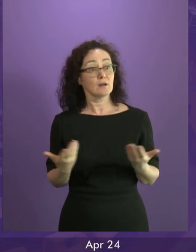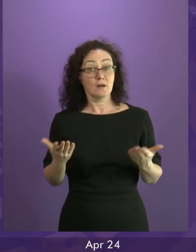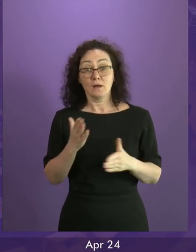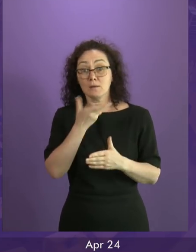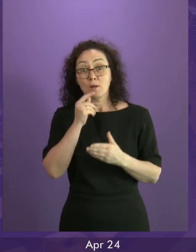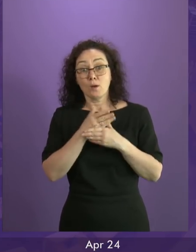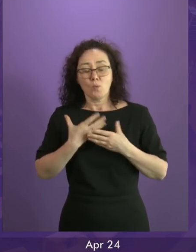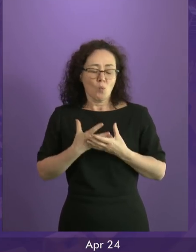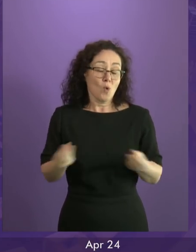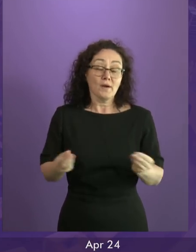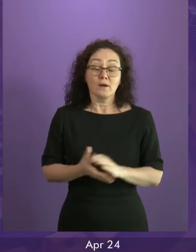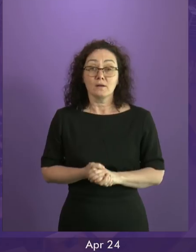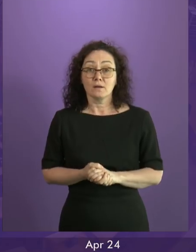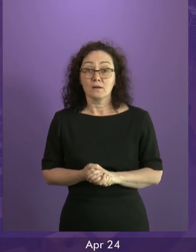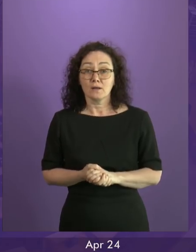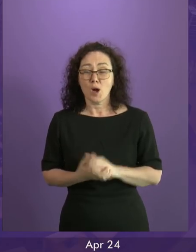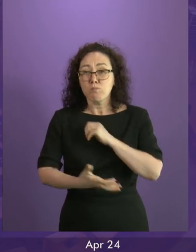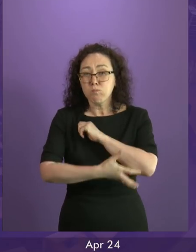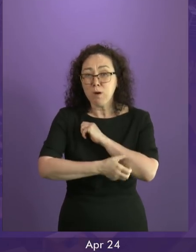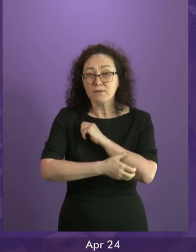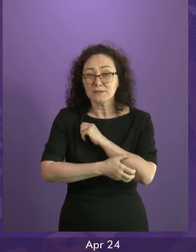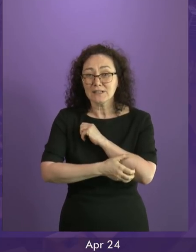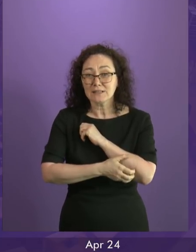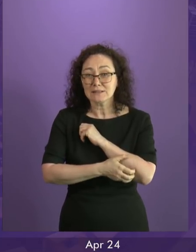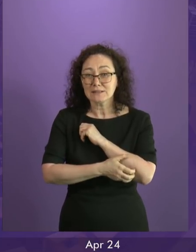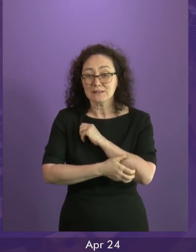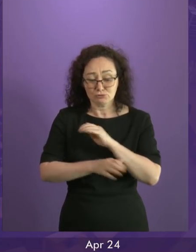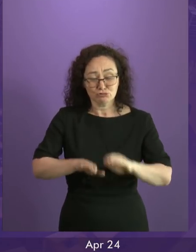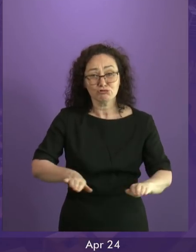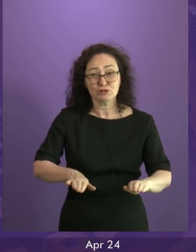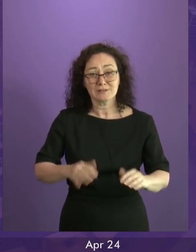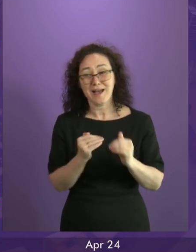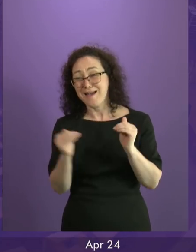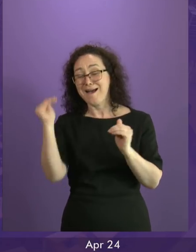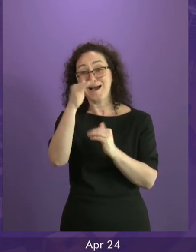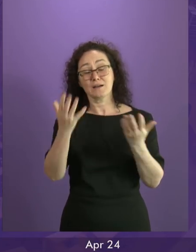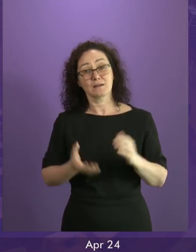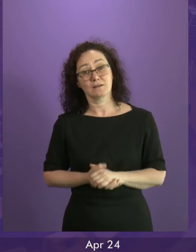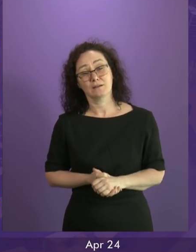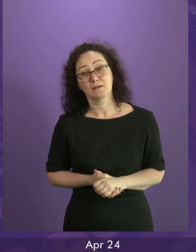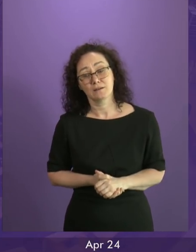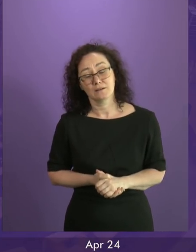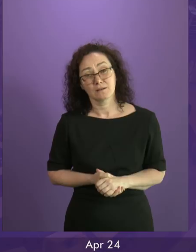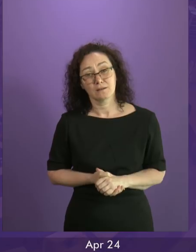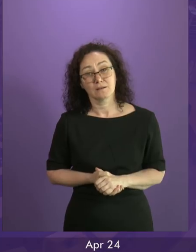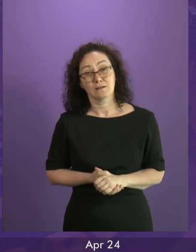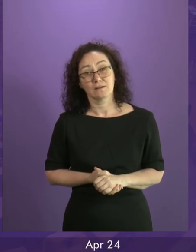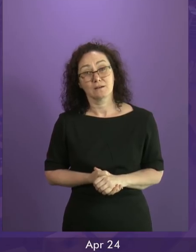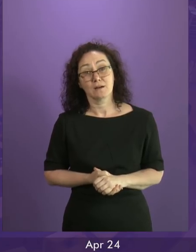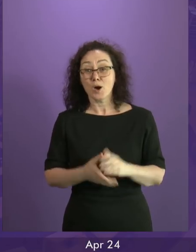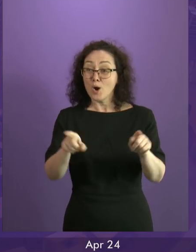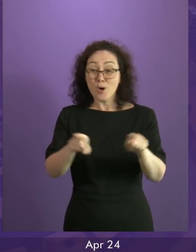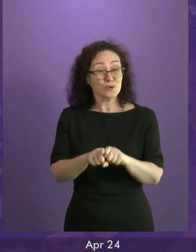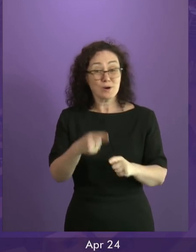What is worse is that the First Minister knows fine well that there is no evidence whatsoever that the people of Scotland